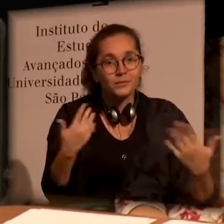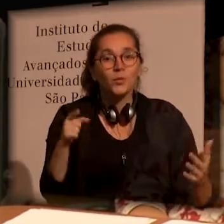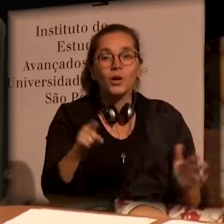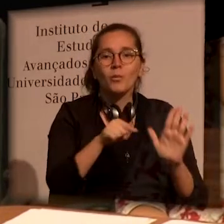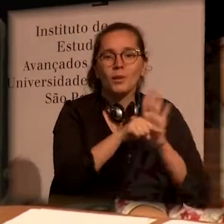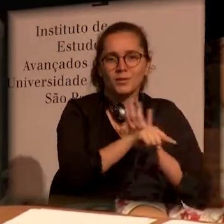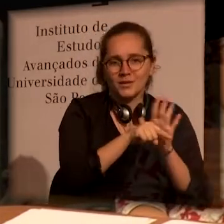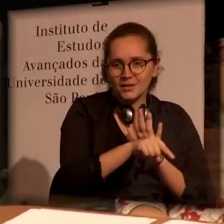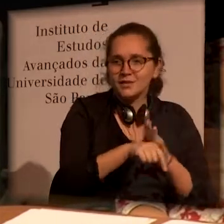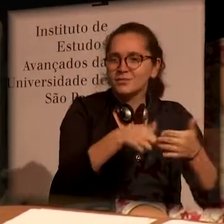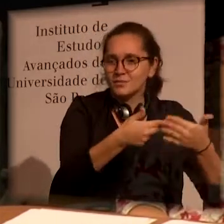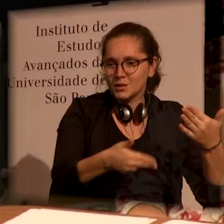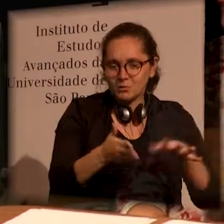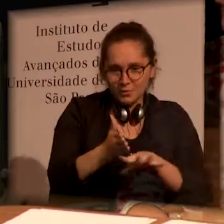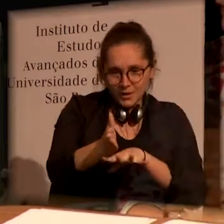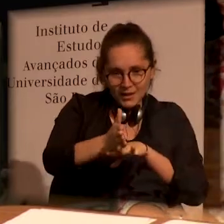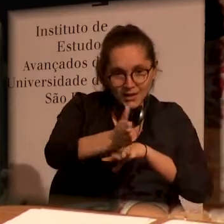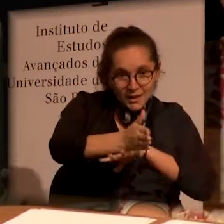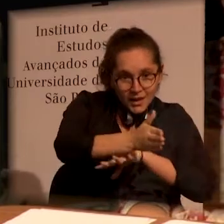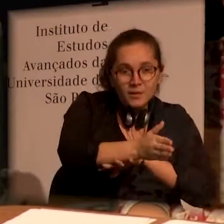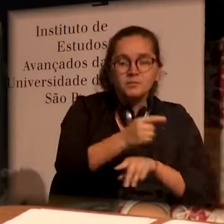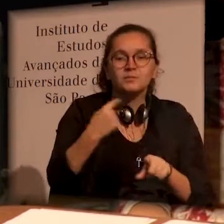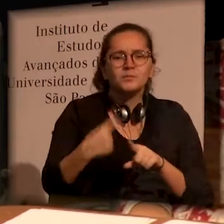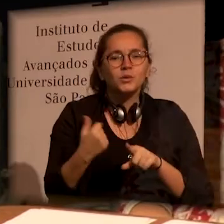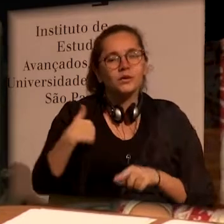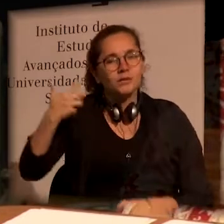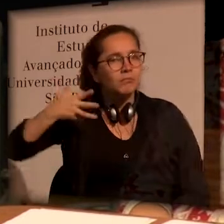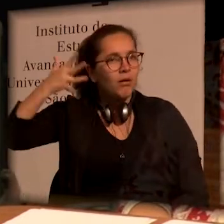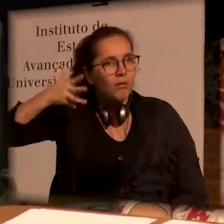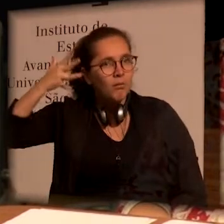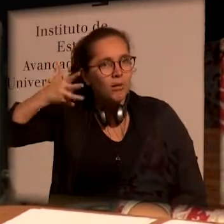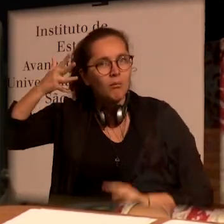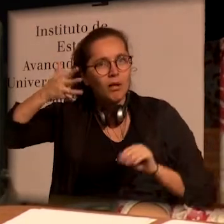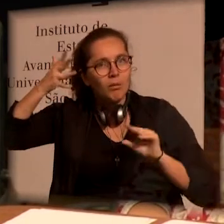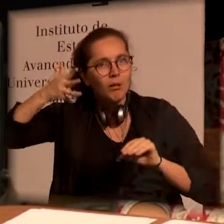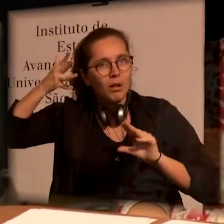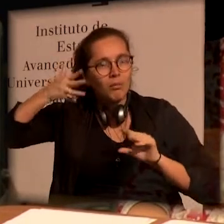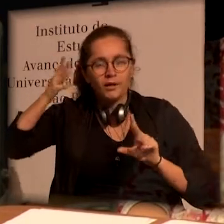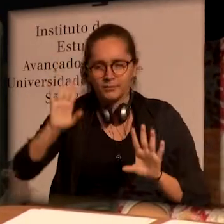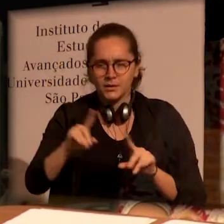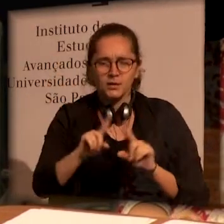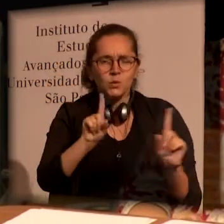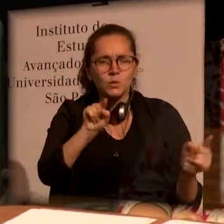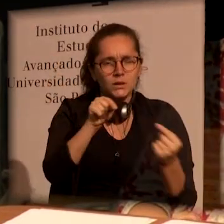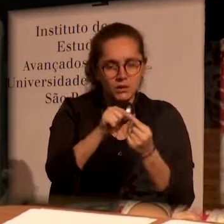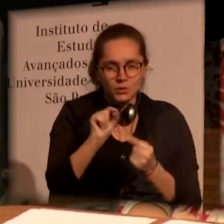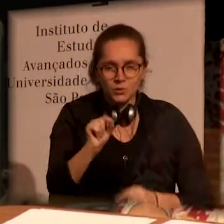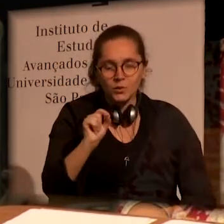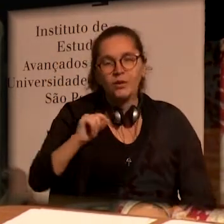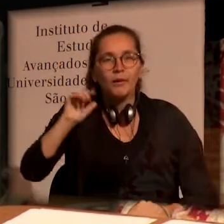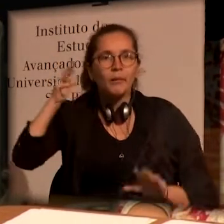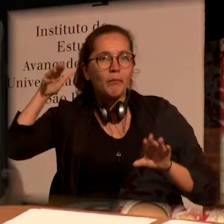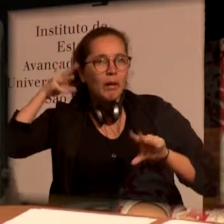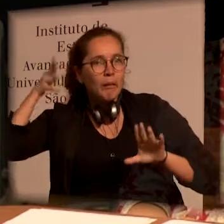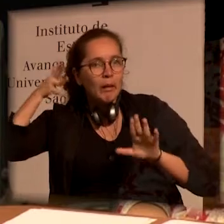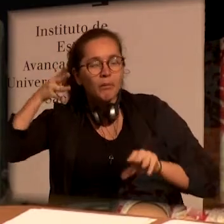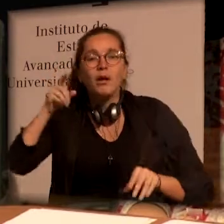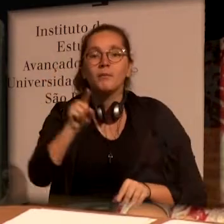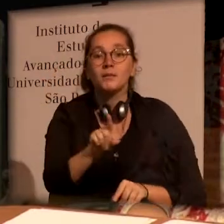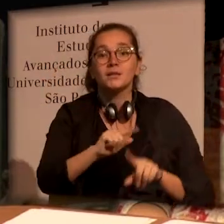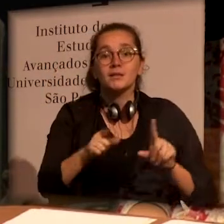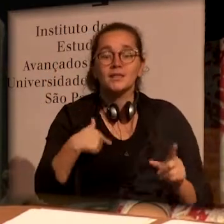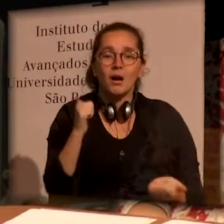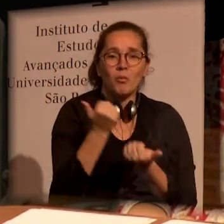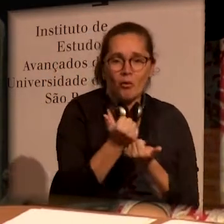imposes a number of issues to be addressed. Because there is so much being said in terms of support and